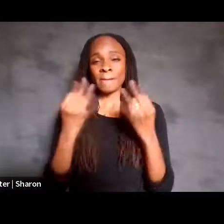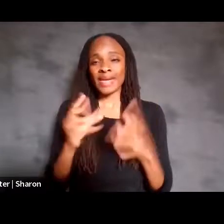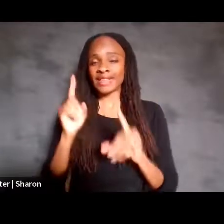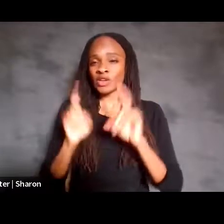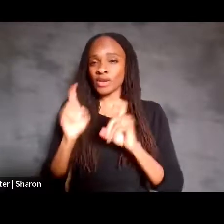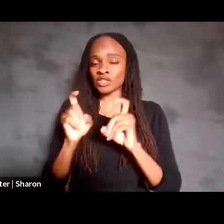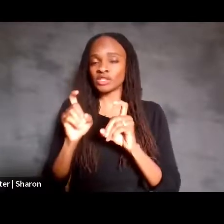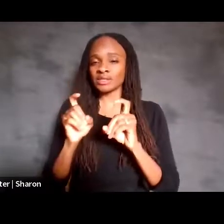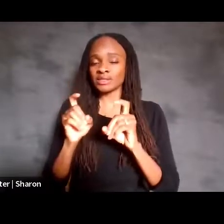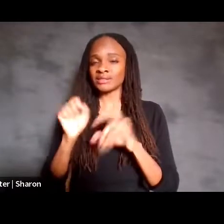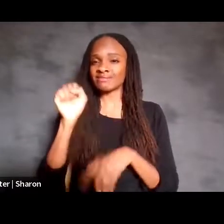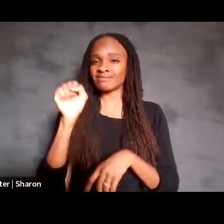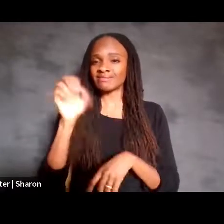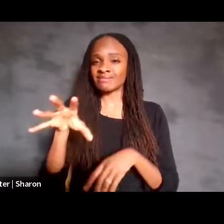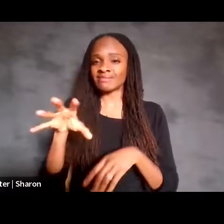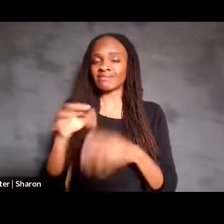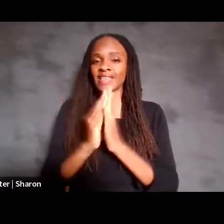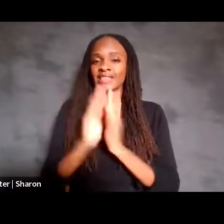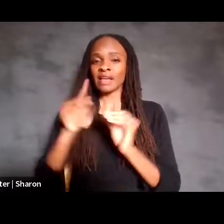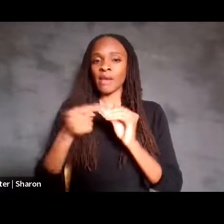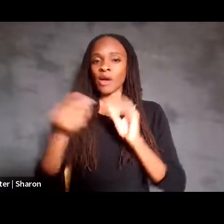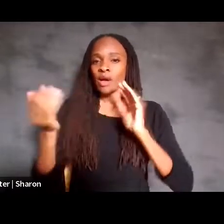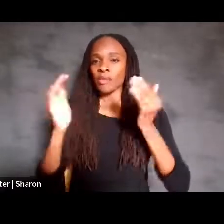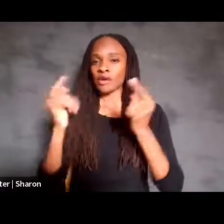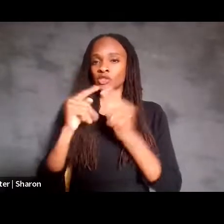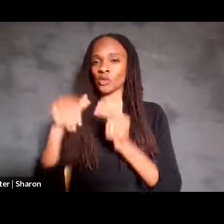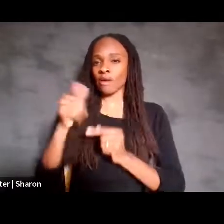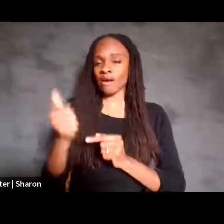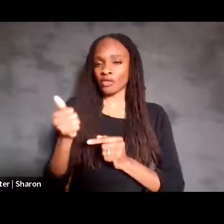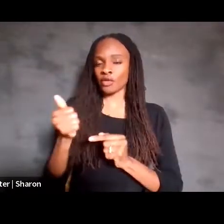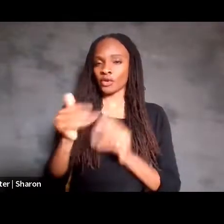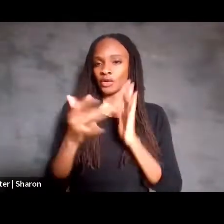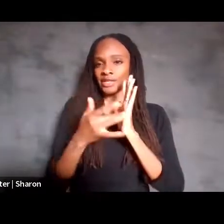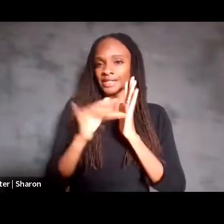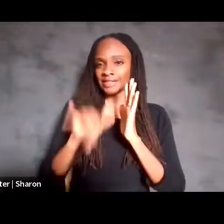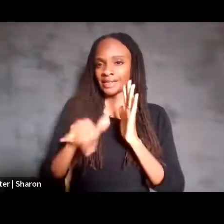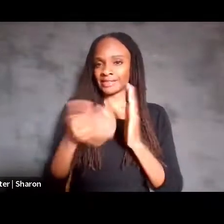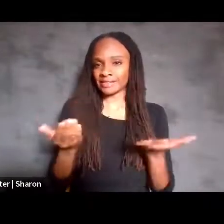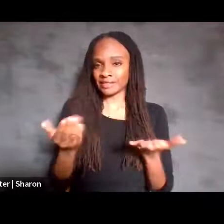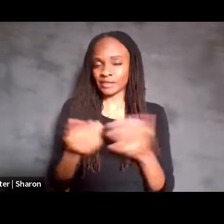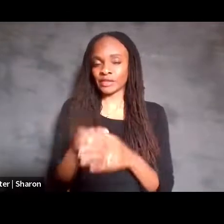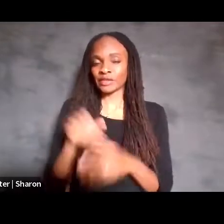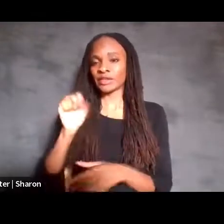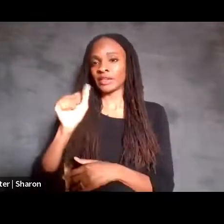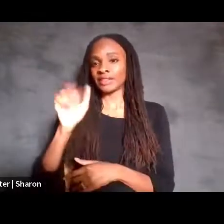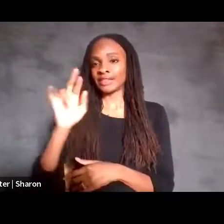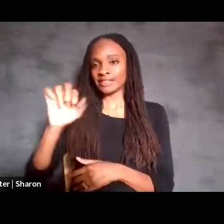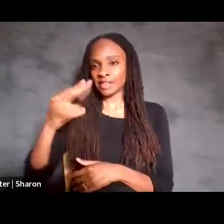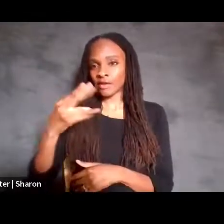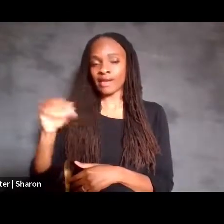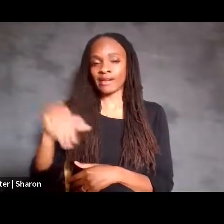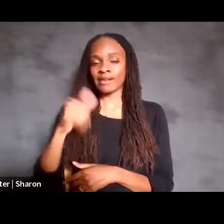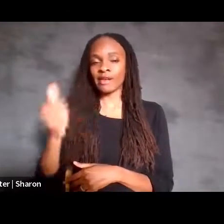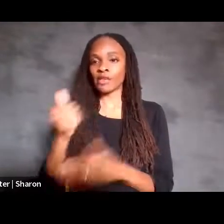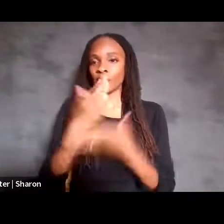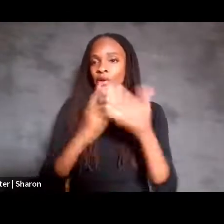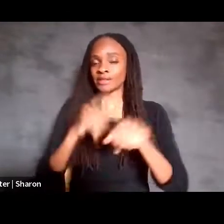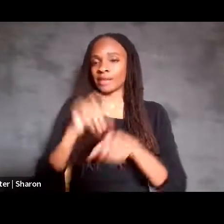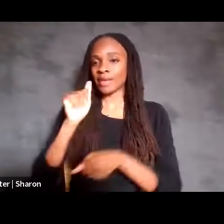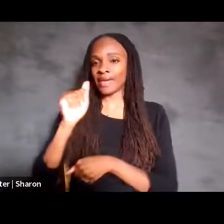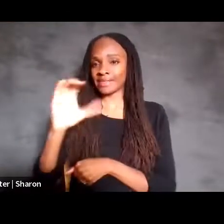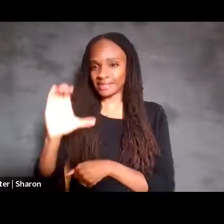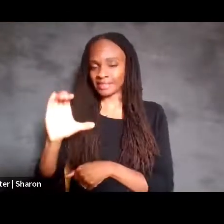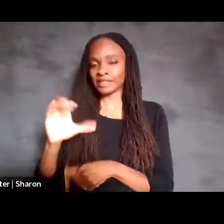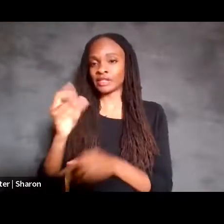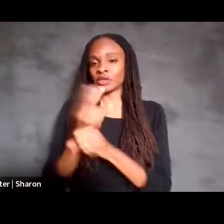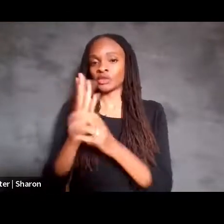about comparing it to other existing technologies. For example, Sarah, again, another part-time AAC user asked, in